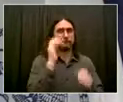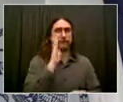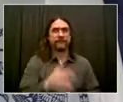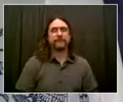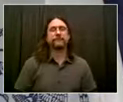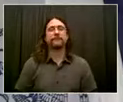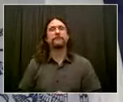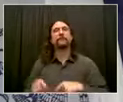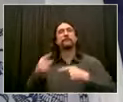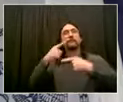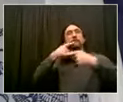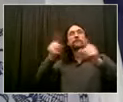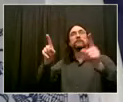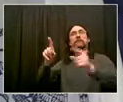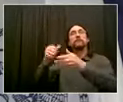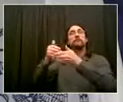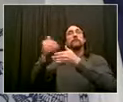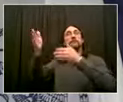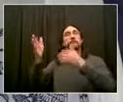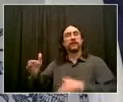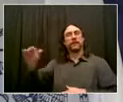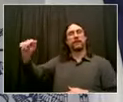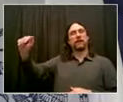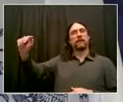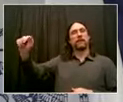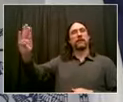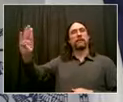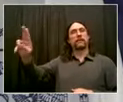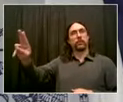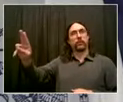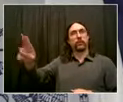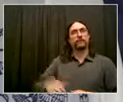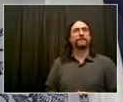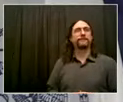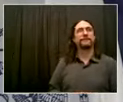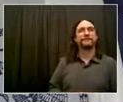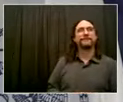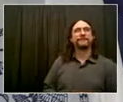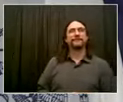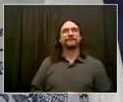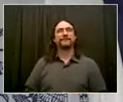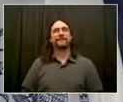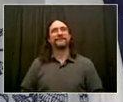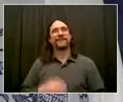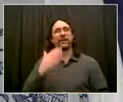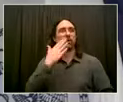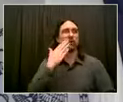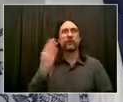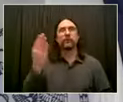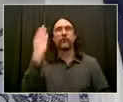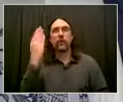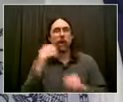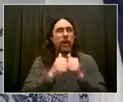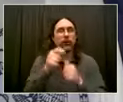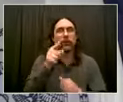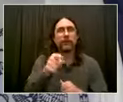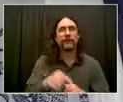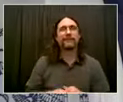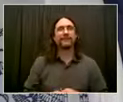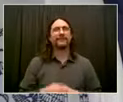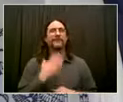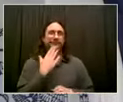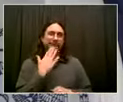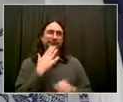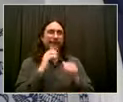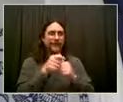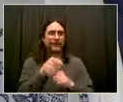Hello, Mayor. How are you? Good, Abu. How you been? Good. Thank you so much. Mayor, I would like to know, the